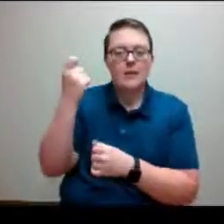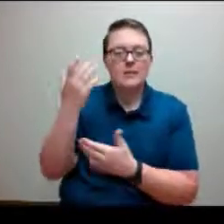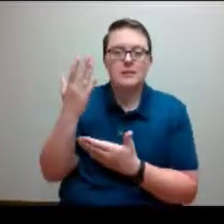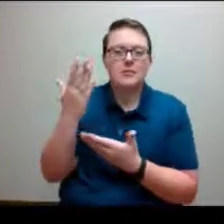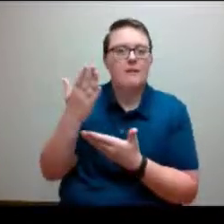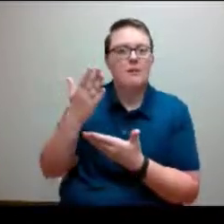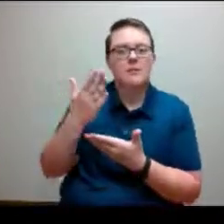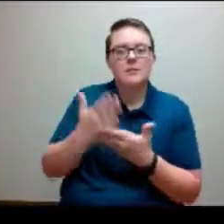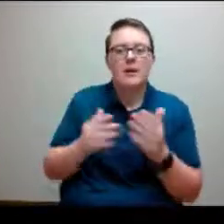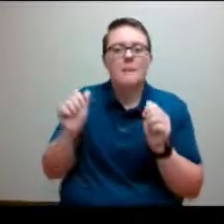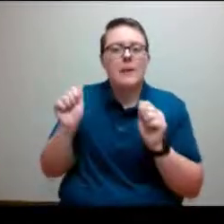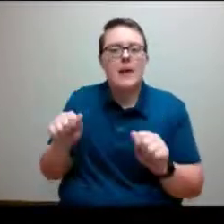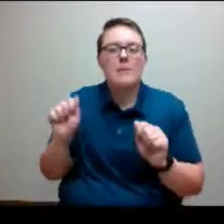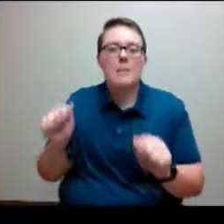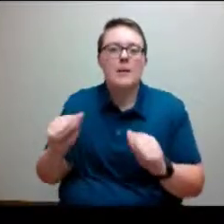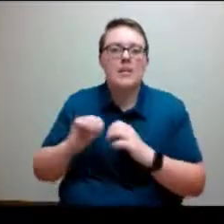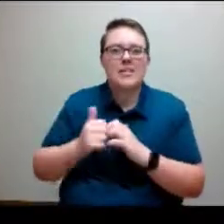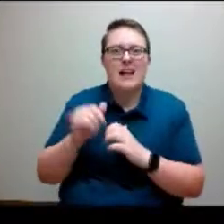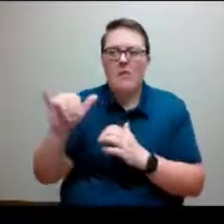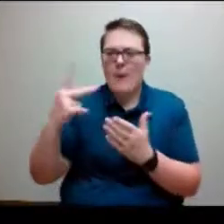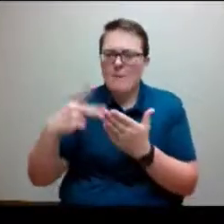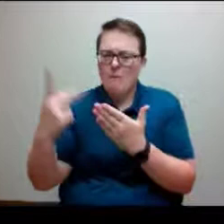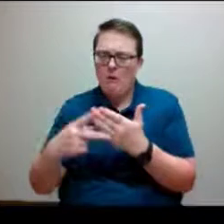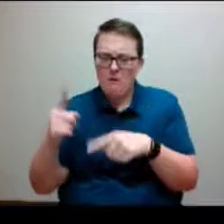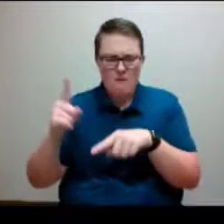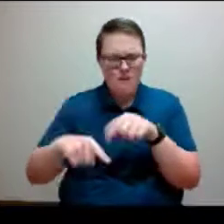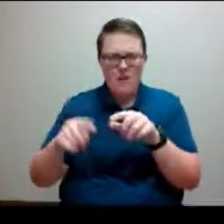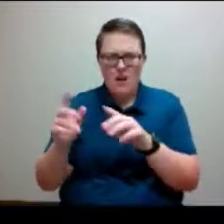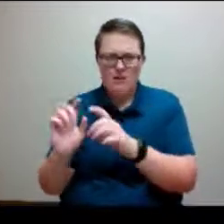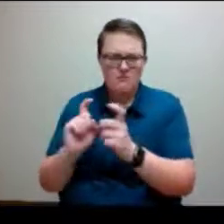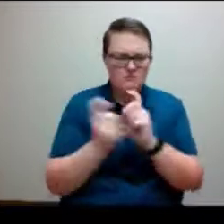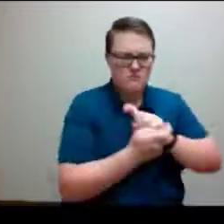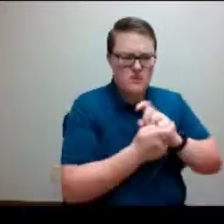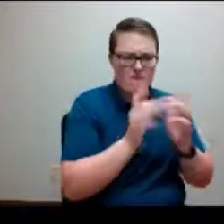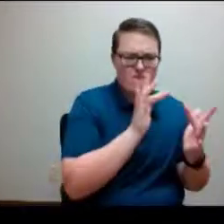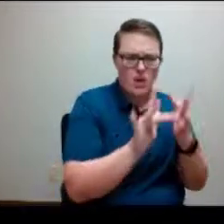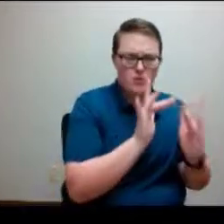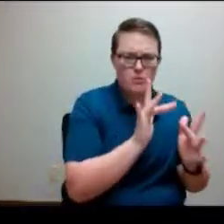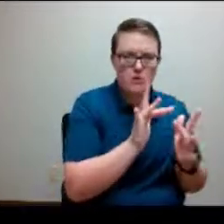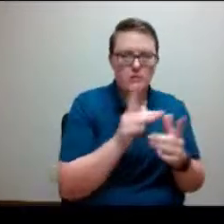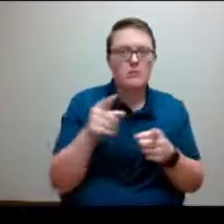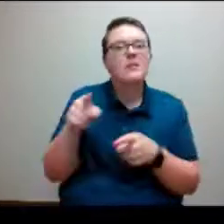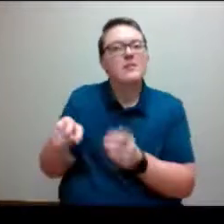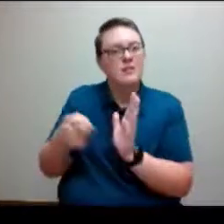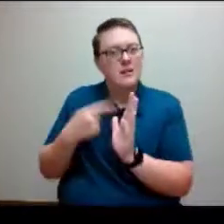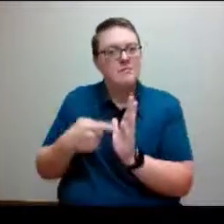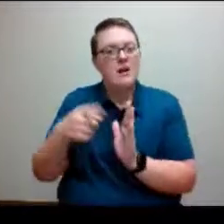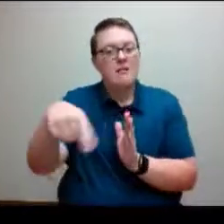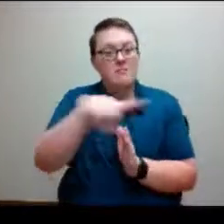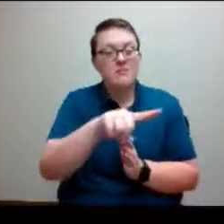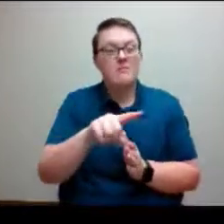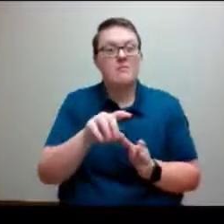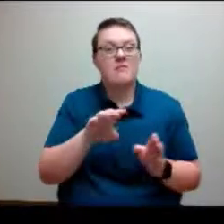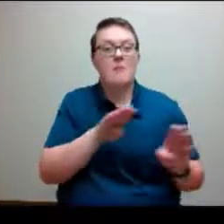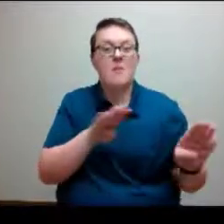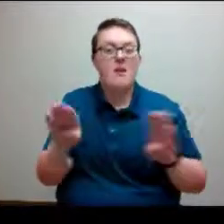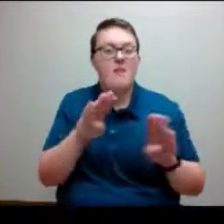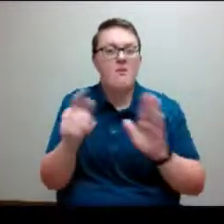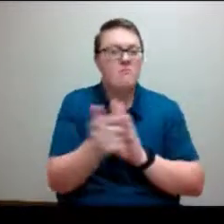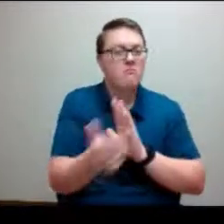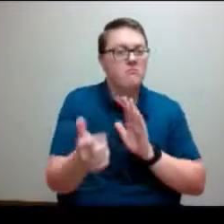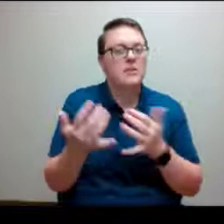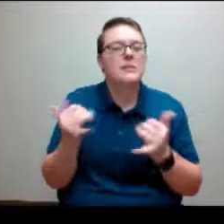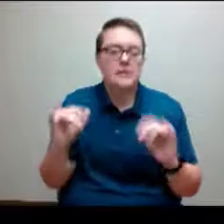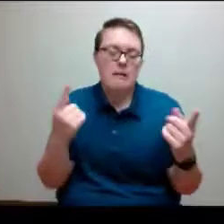with delivering those programs virtually, they very well may still happen. And so we want to make sure that you're all aware that when it comes